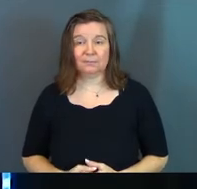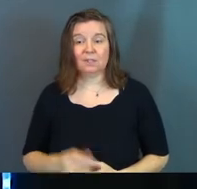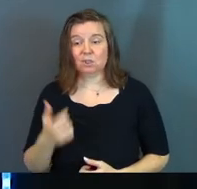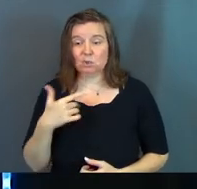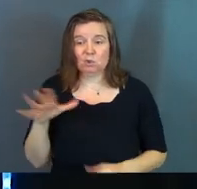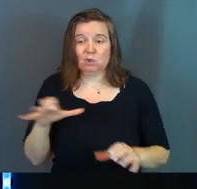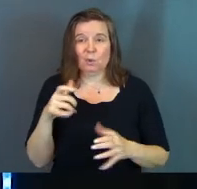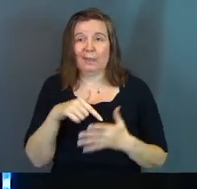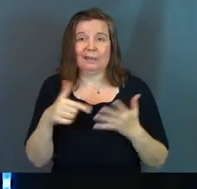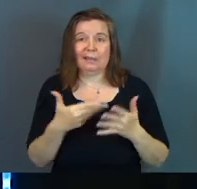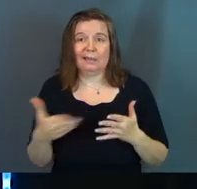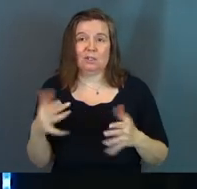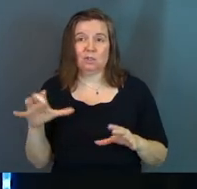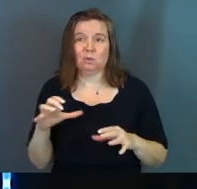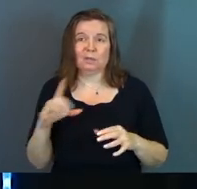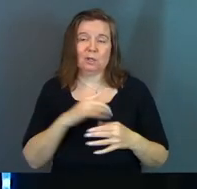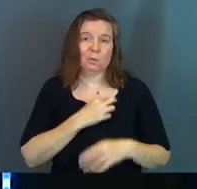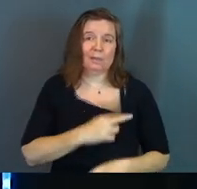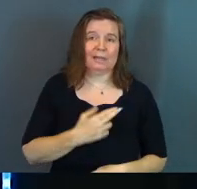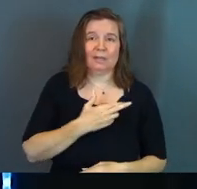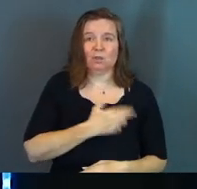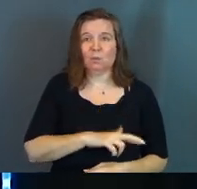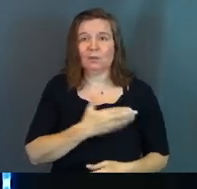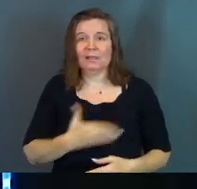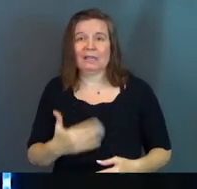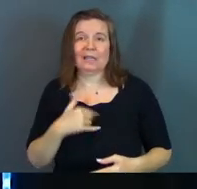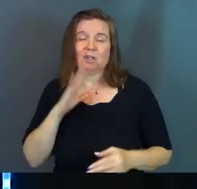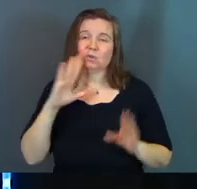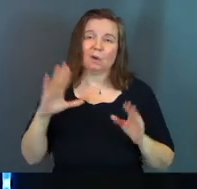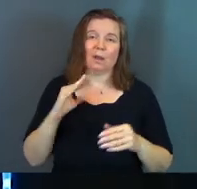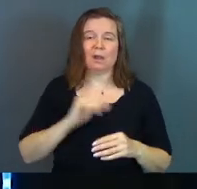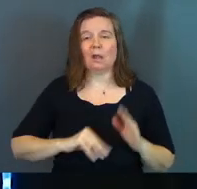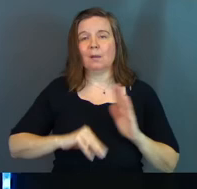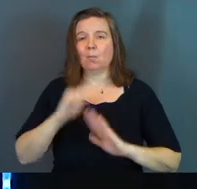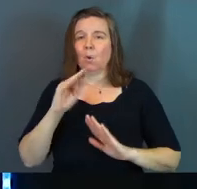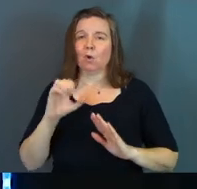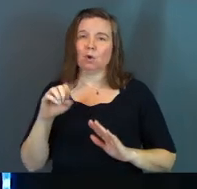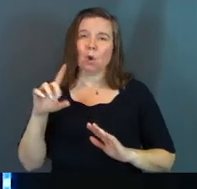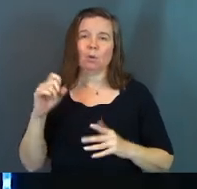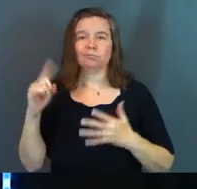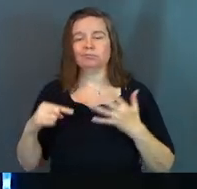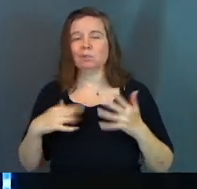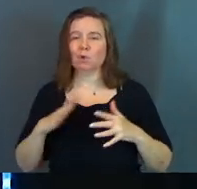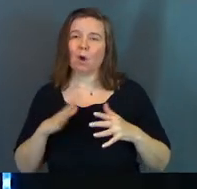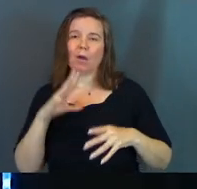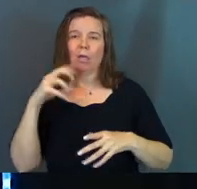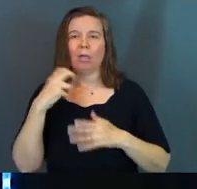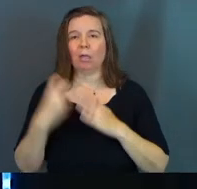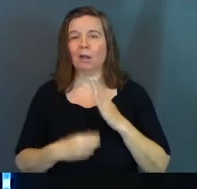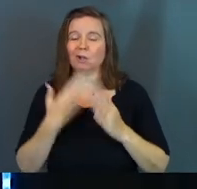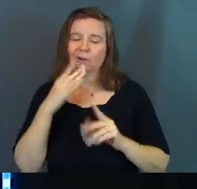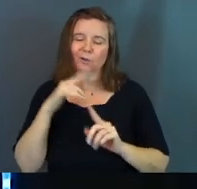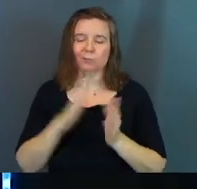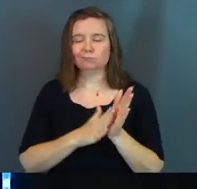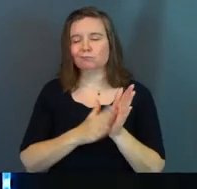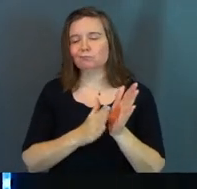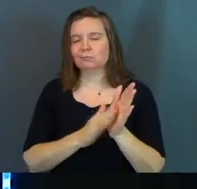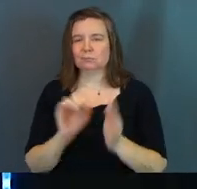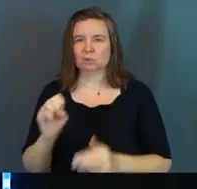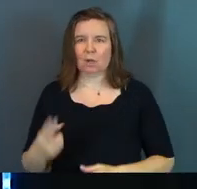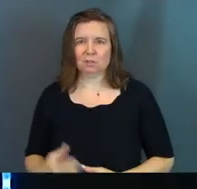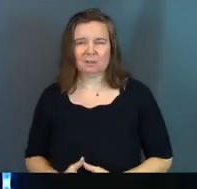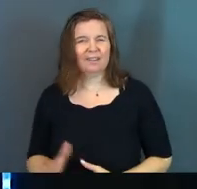And so you just do this thing, and you do this religious thing, and it's this great moral code and all this kind of stuff, and you're all into it, and good for you, Josh.